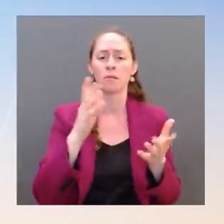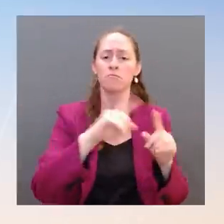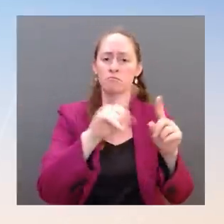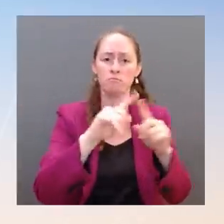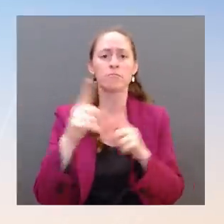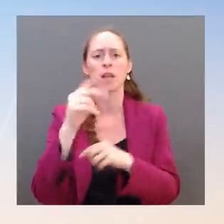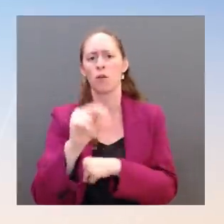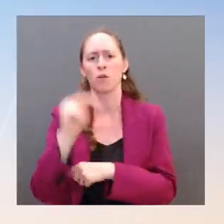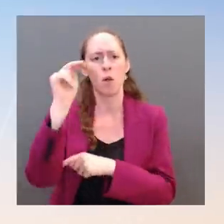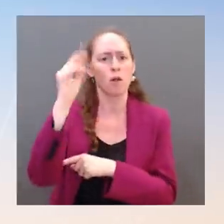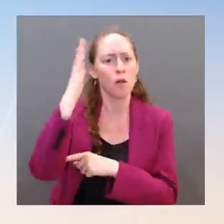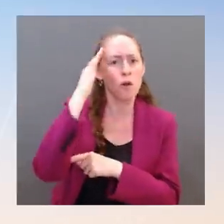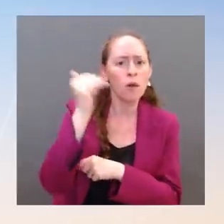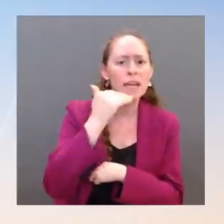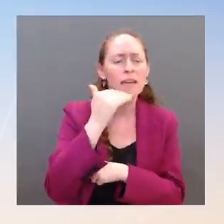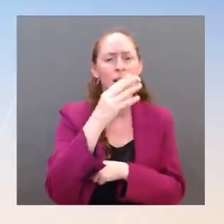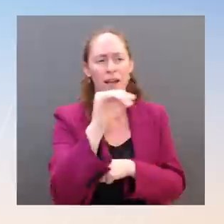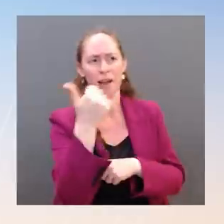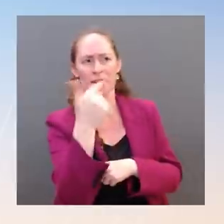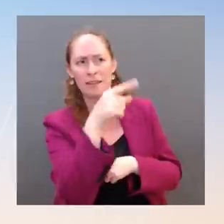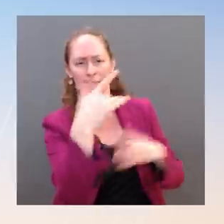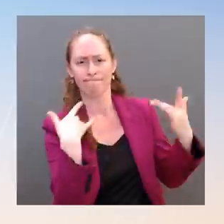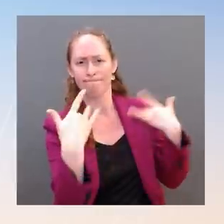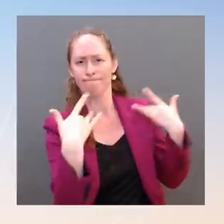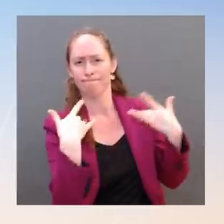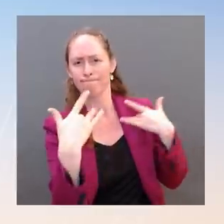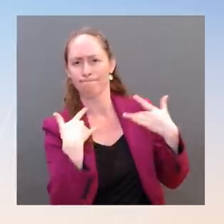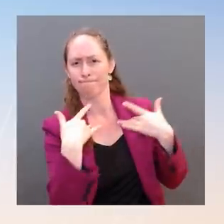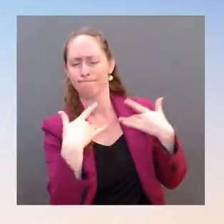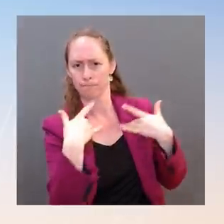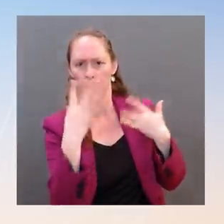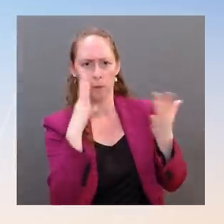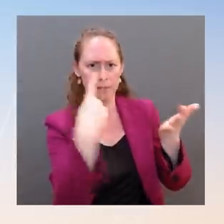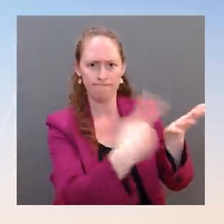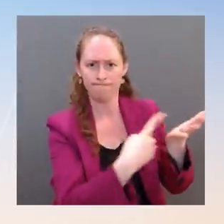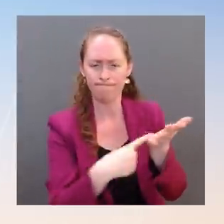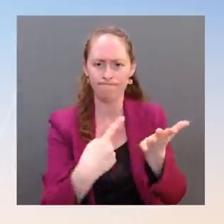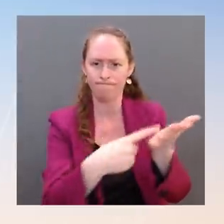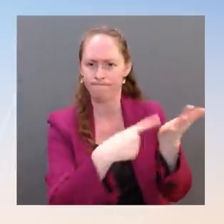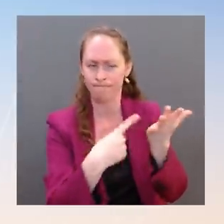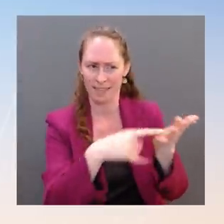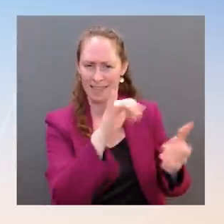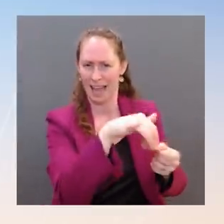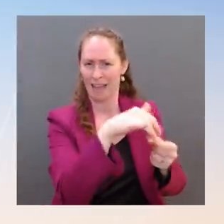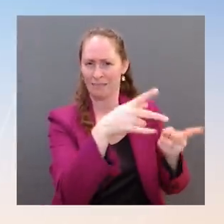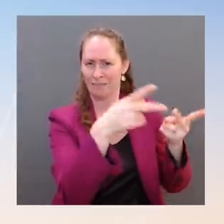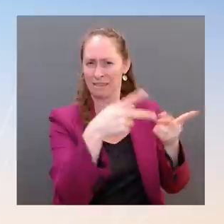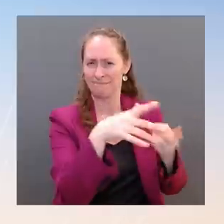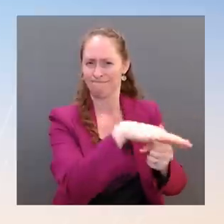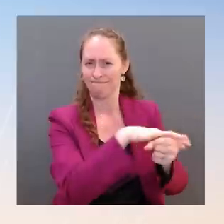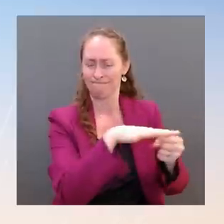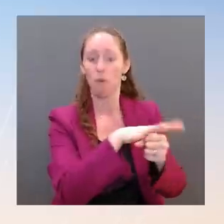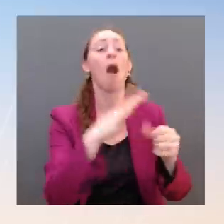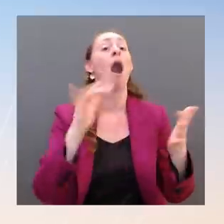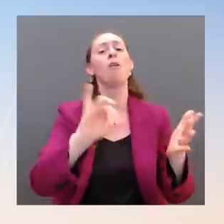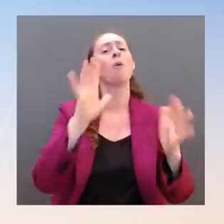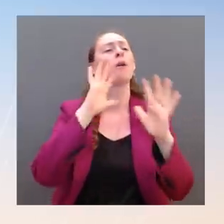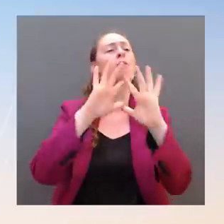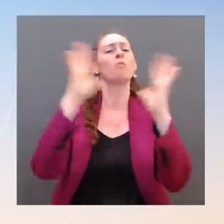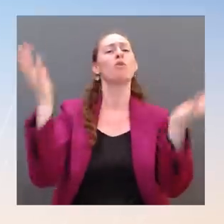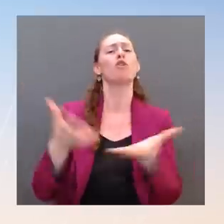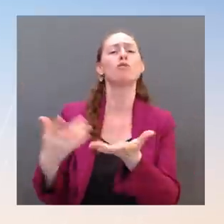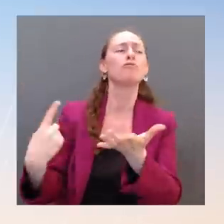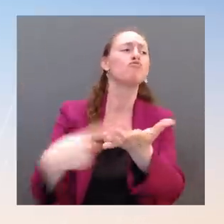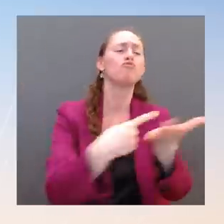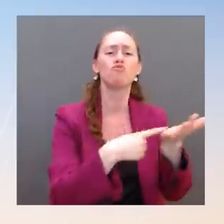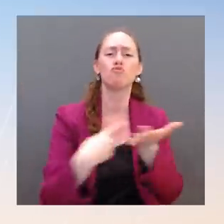issues both in the Indo-Pacific and more broadly around the world. The U.S.-Japan alliance is the cornerstone of peace and stability in the